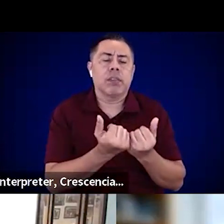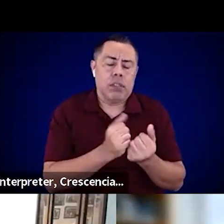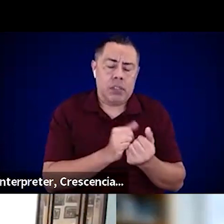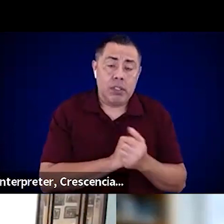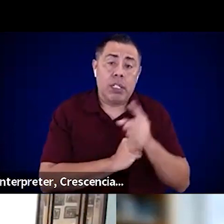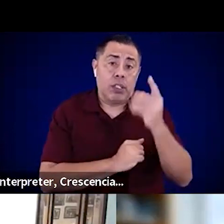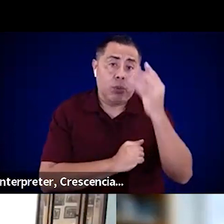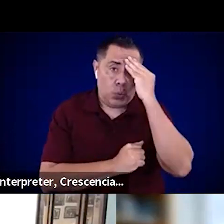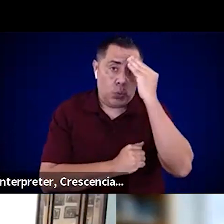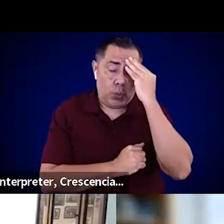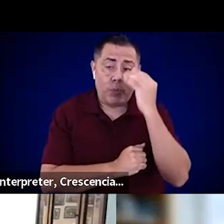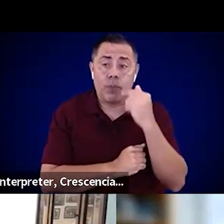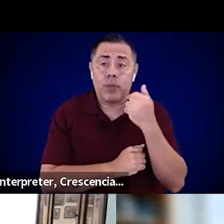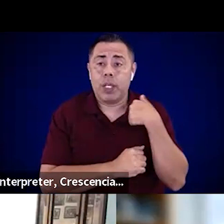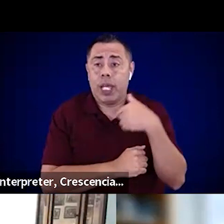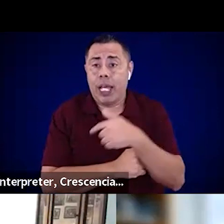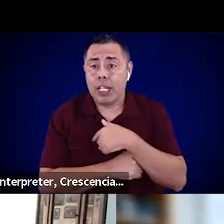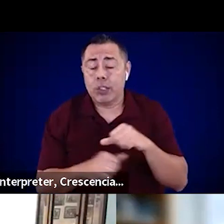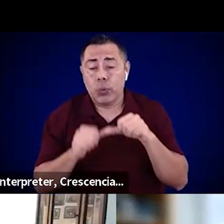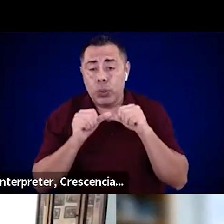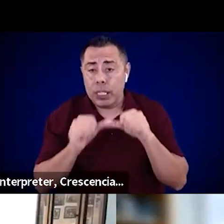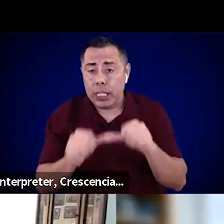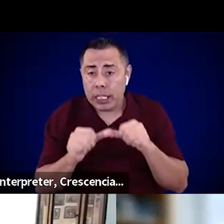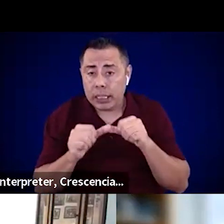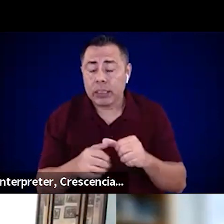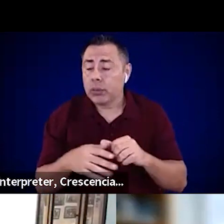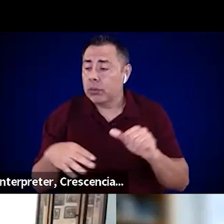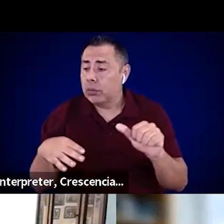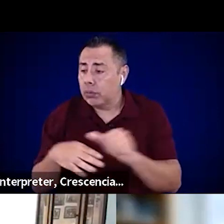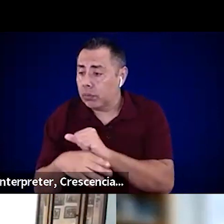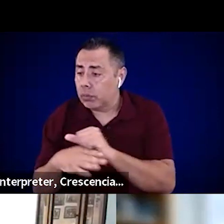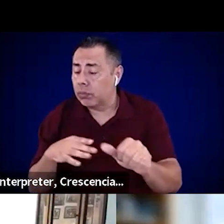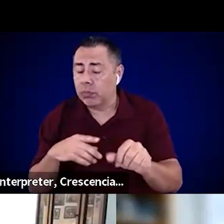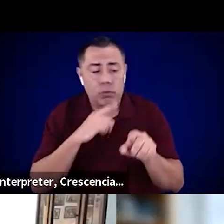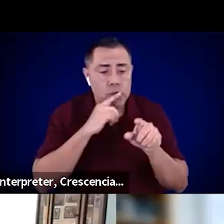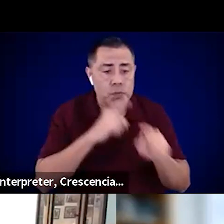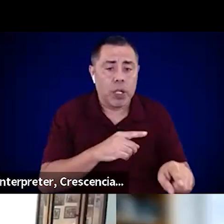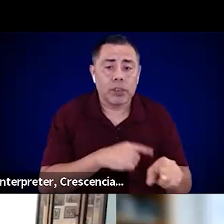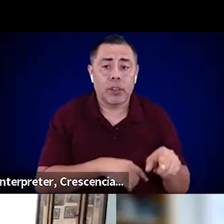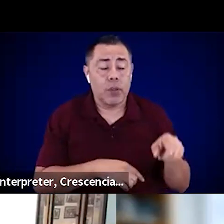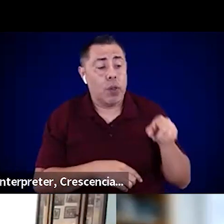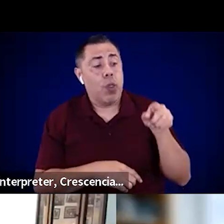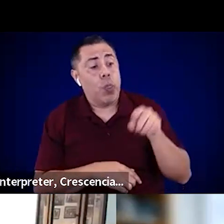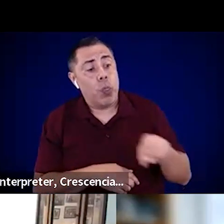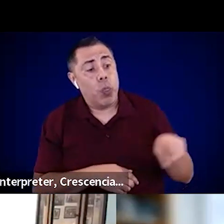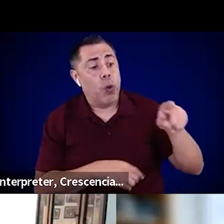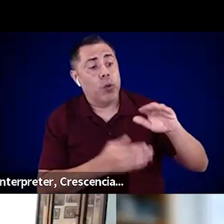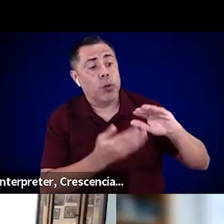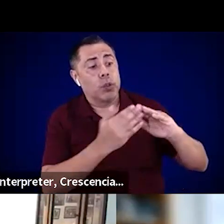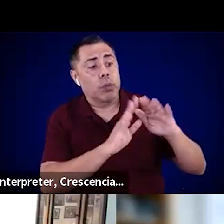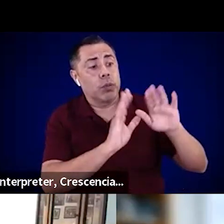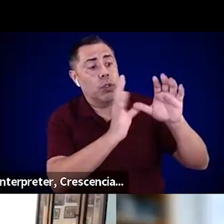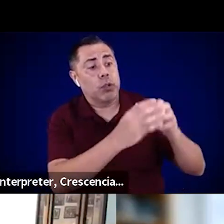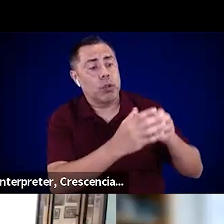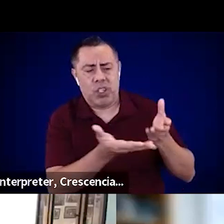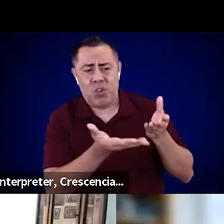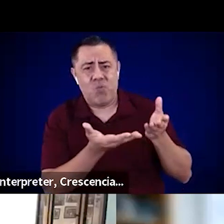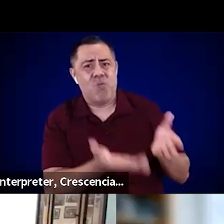responding, you know, they're right there with us. And having them at that emergency support level function,